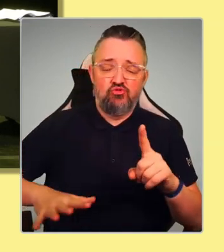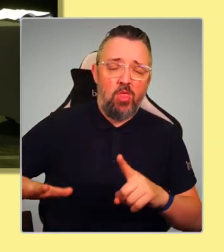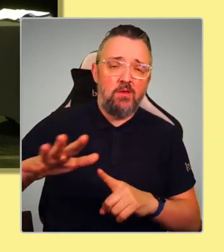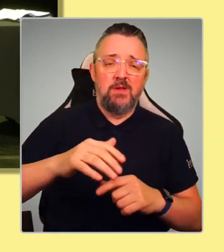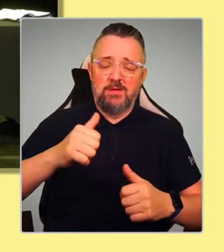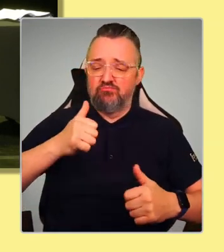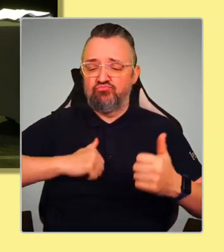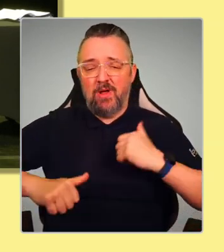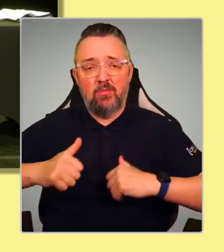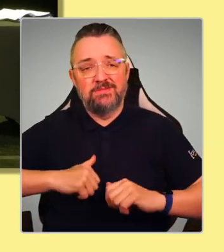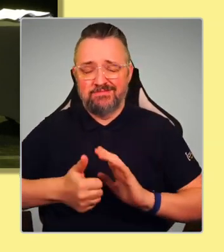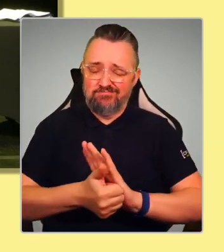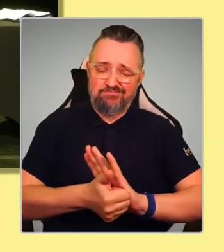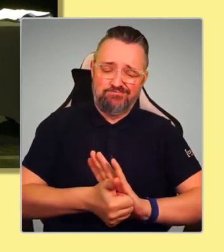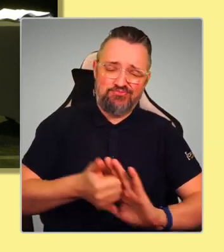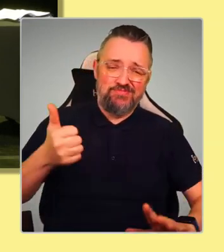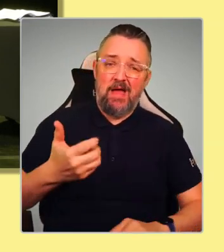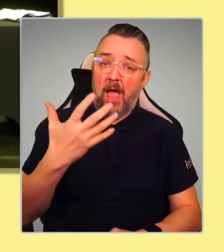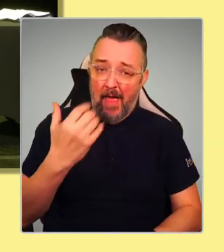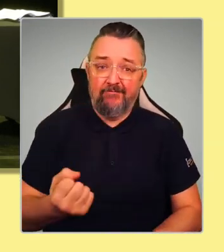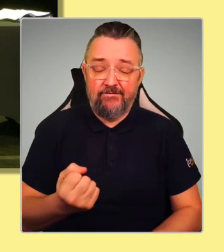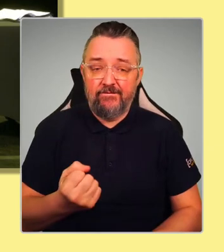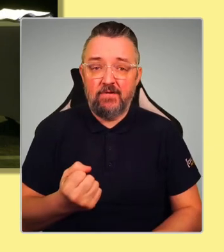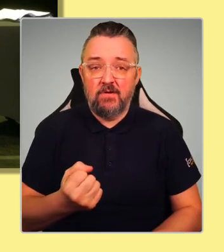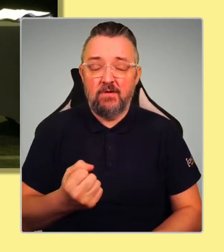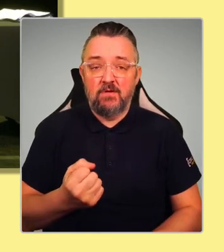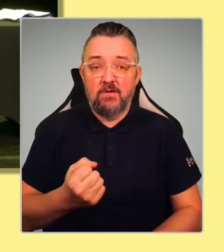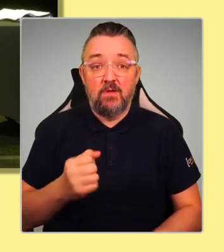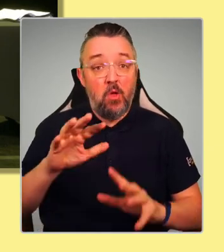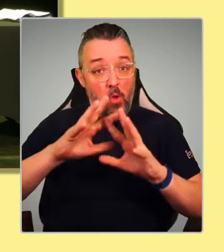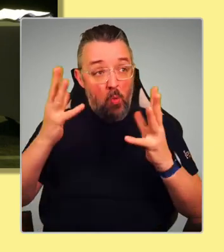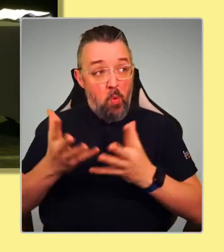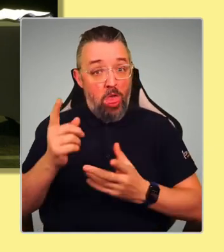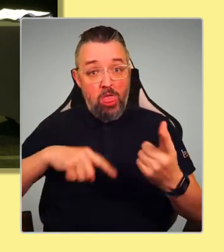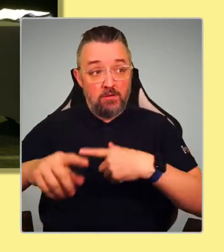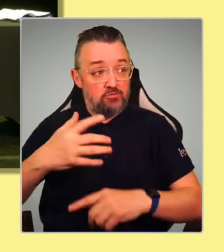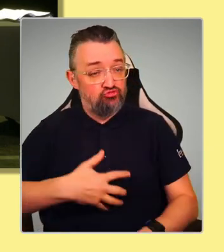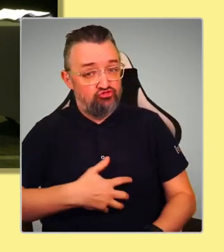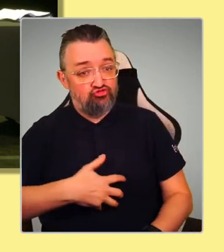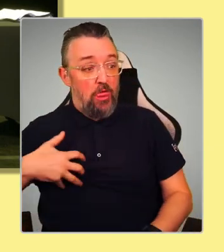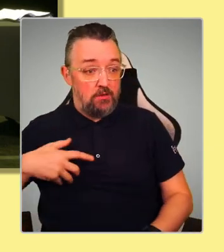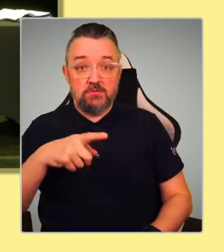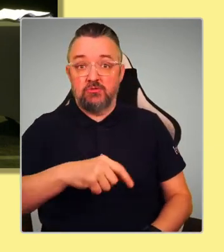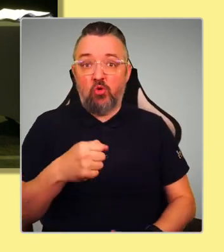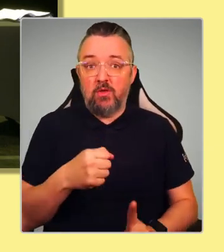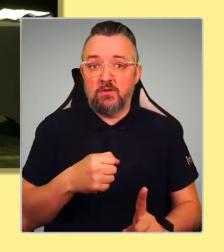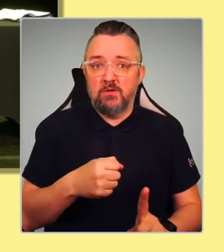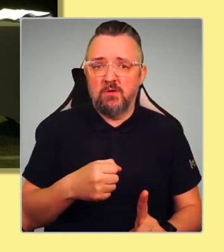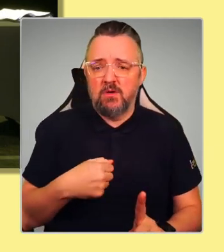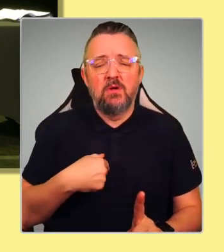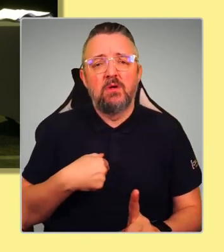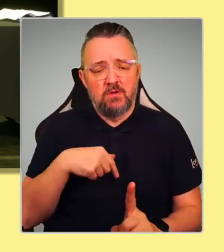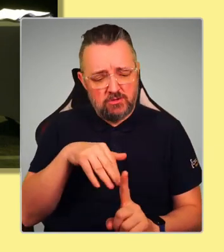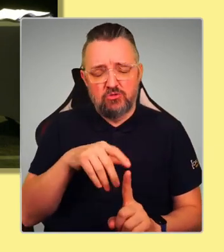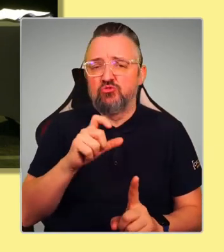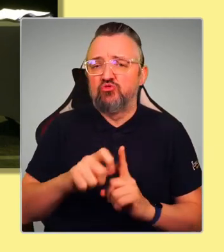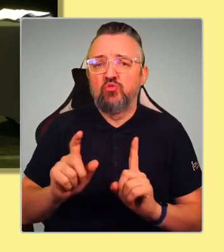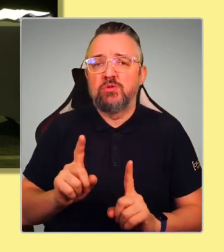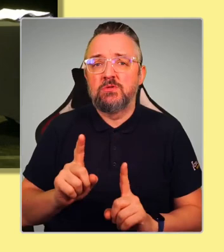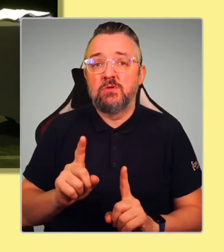I think, really envious of. So what are we doing with it? We don't need to ask anyone's permission.